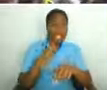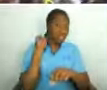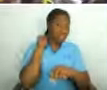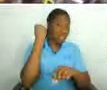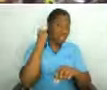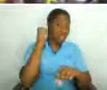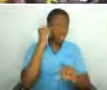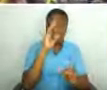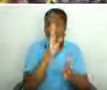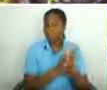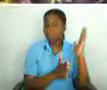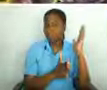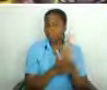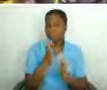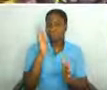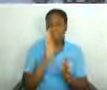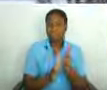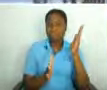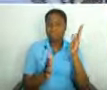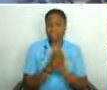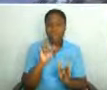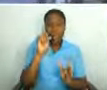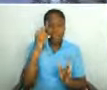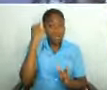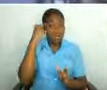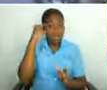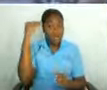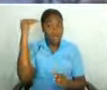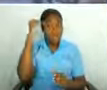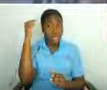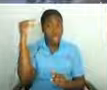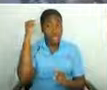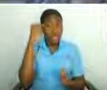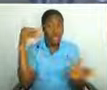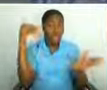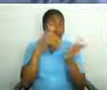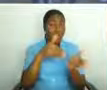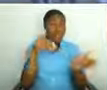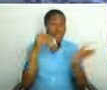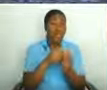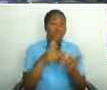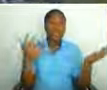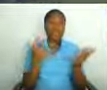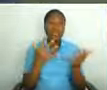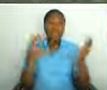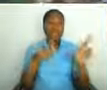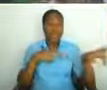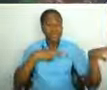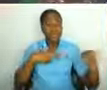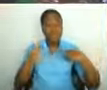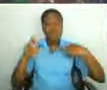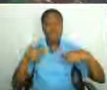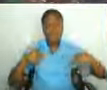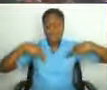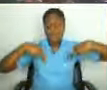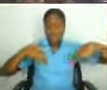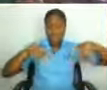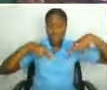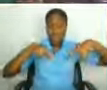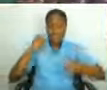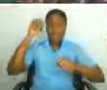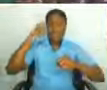for no place. Over here, everybody get up, get up. Here we go. One,